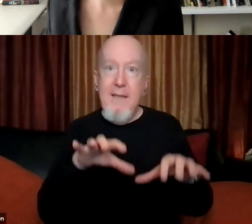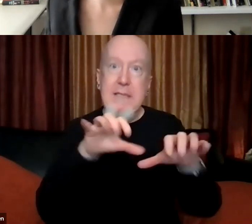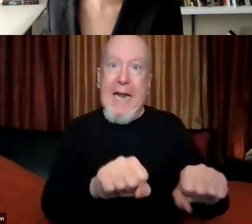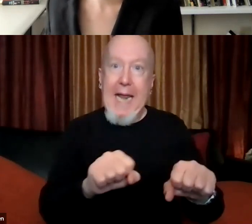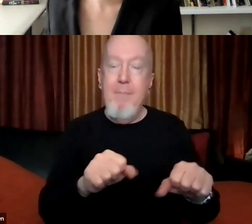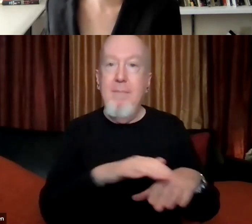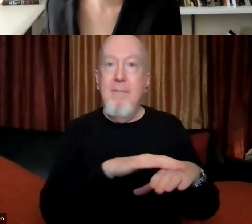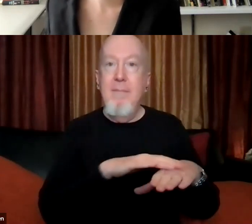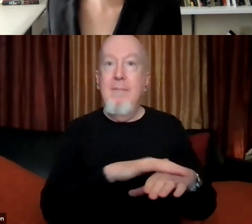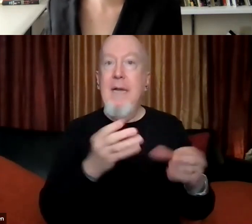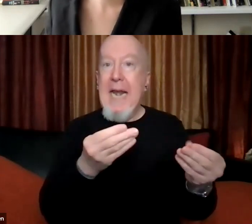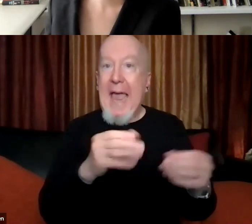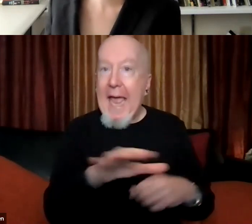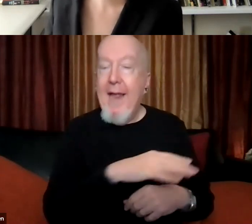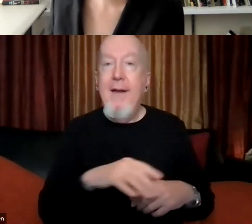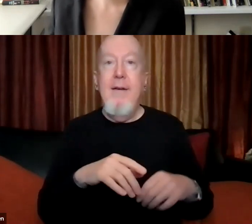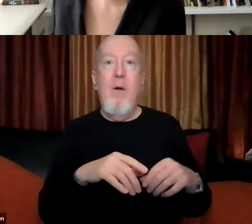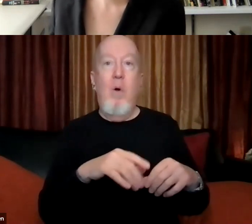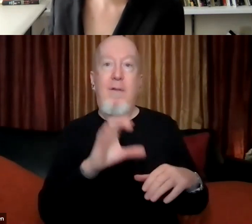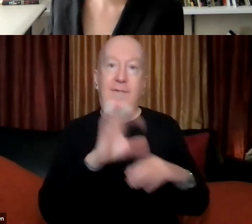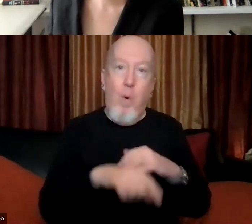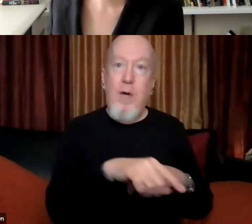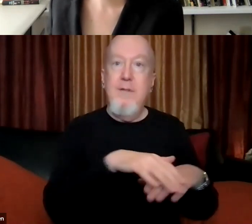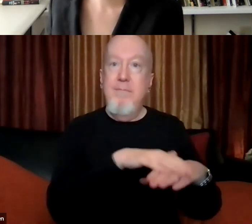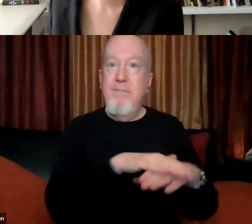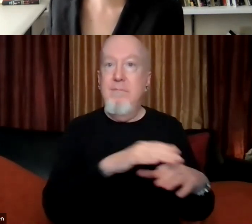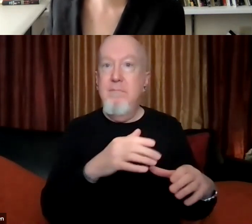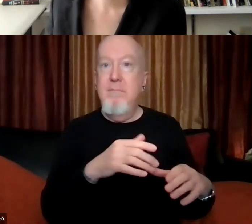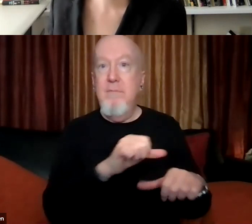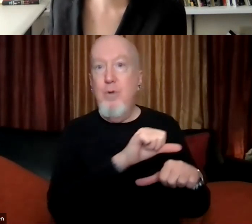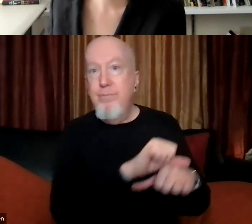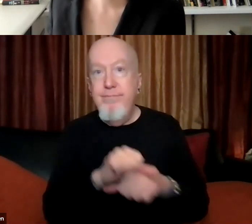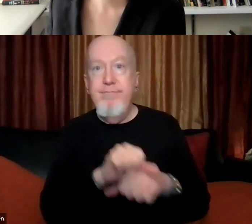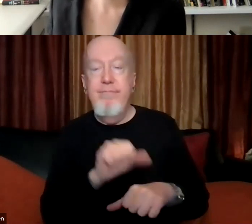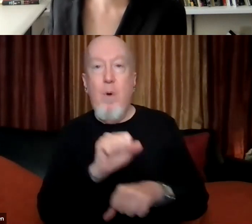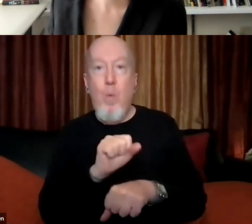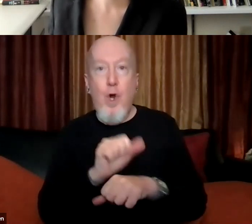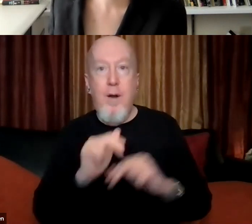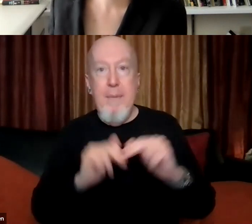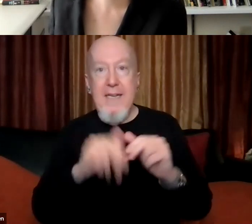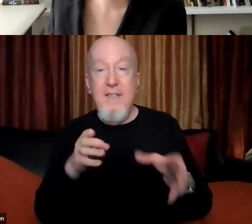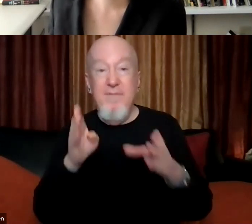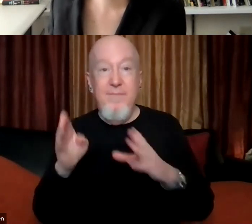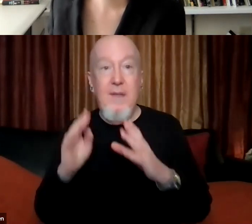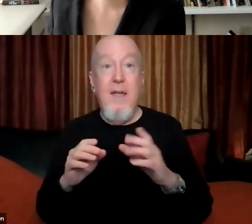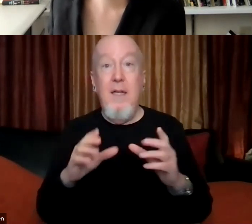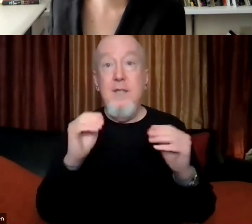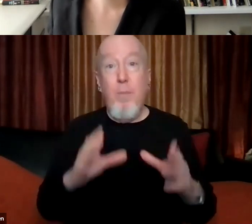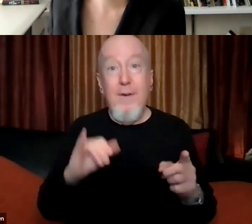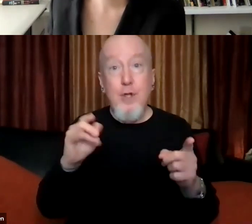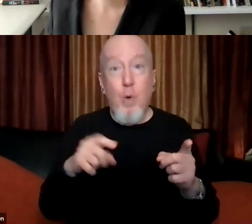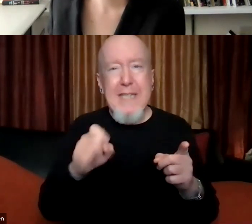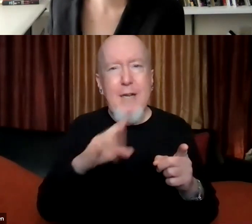build churches on, um, so question for professor Jones, uh, can you please talk about the role of the United